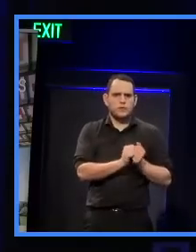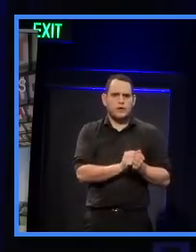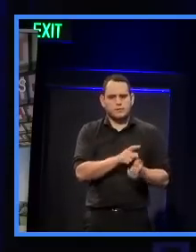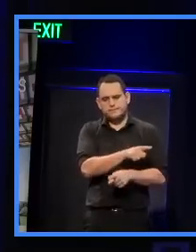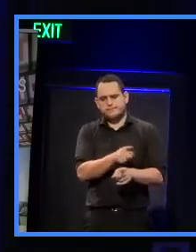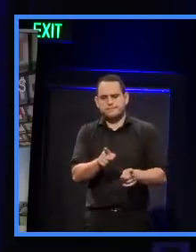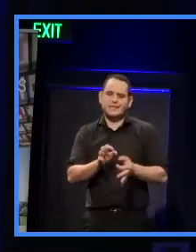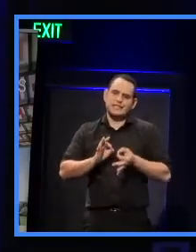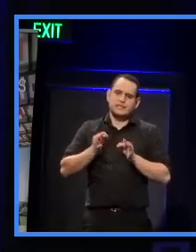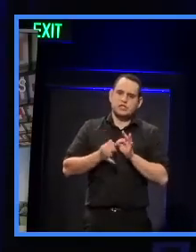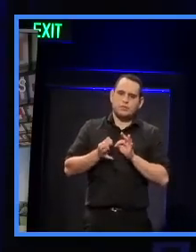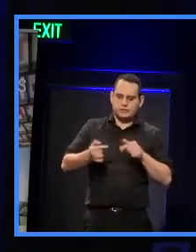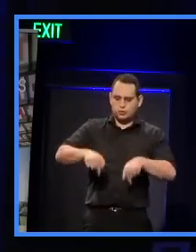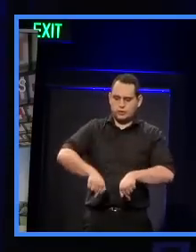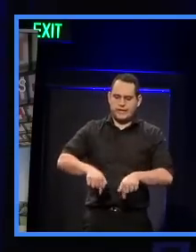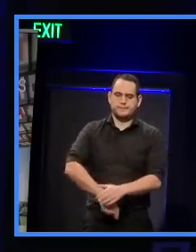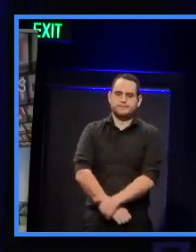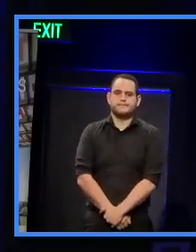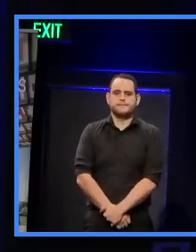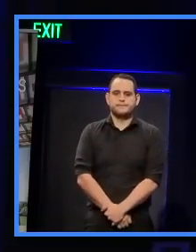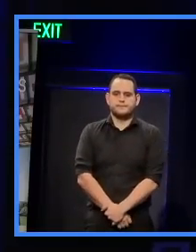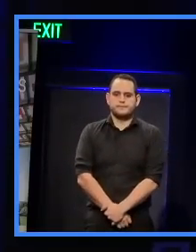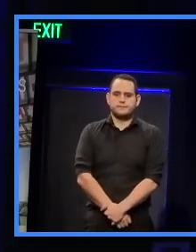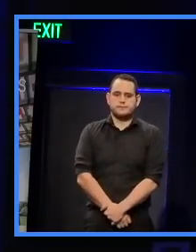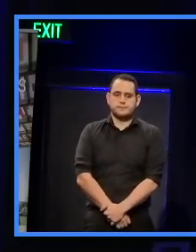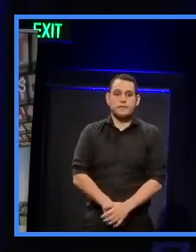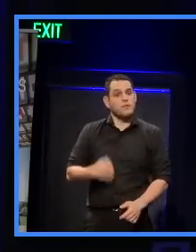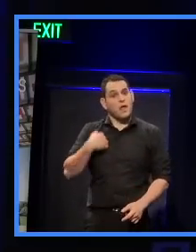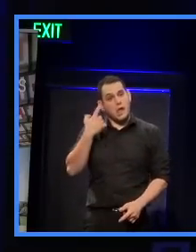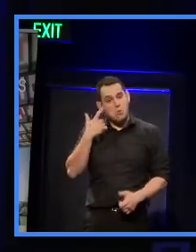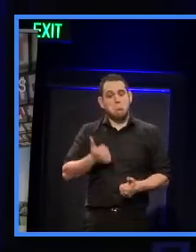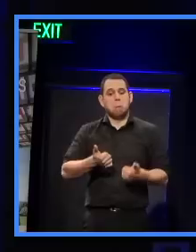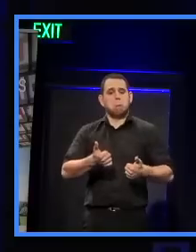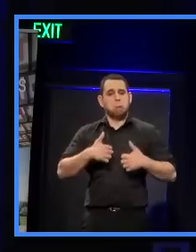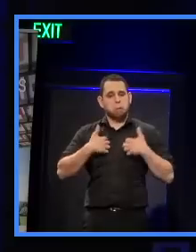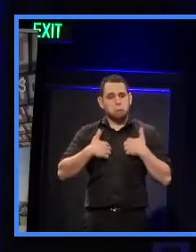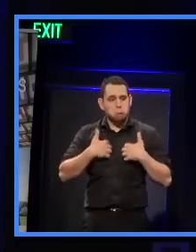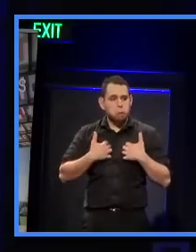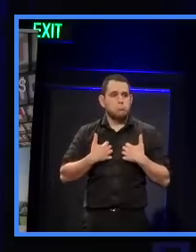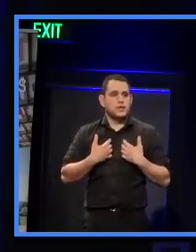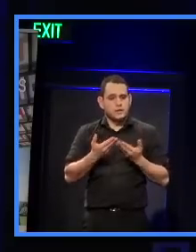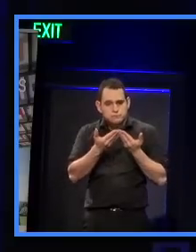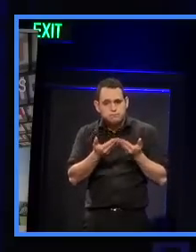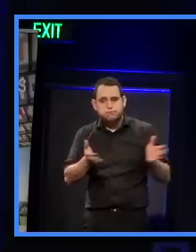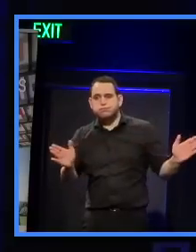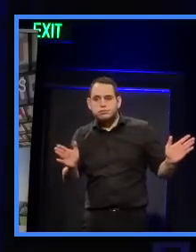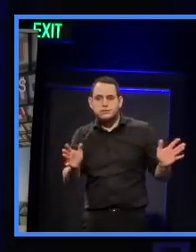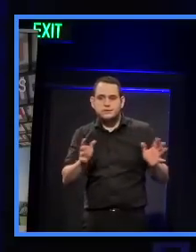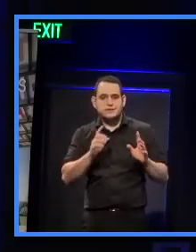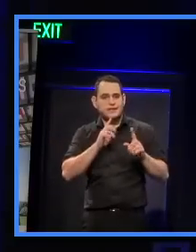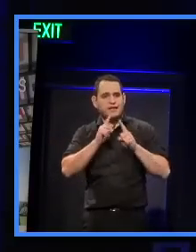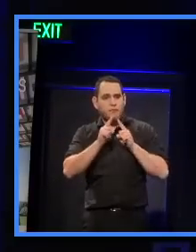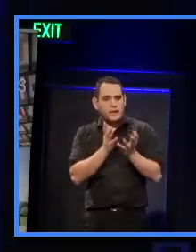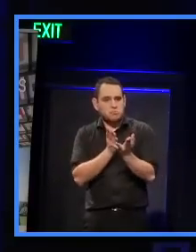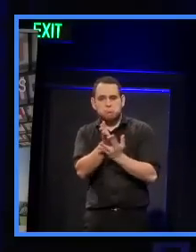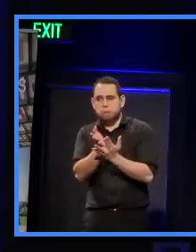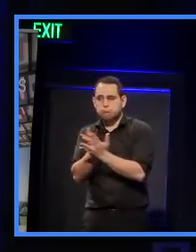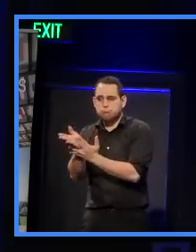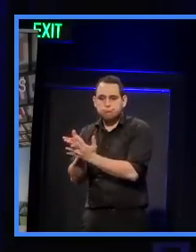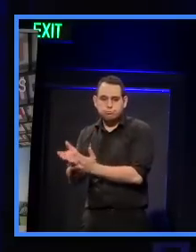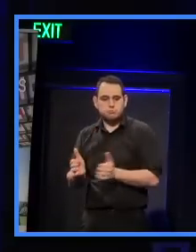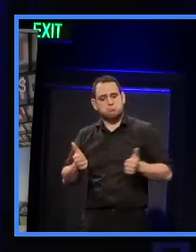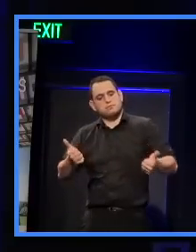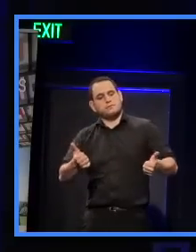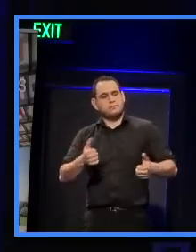our sign language interpreters tonight. And we've noticed an opportunity here to tell a much wider story in a much more authentic way and